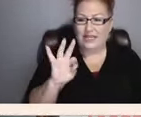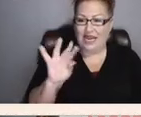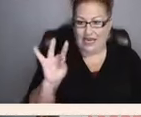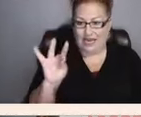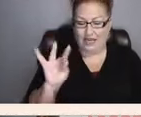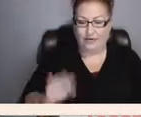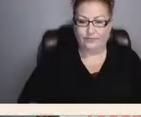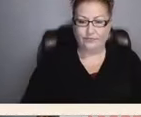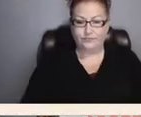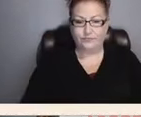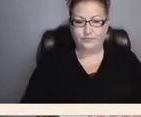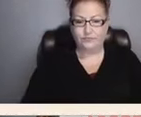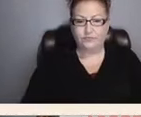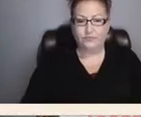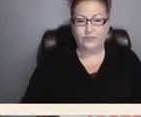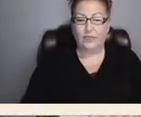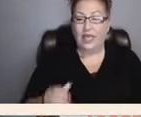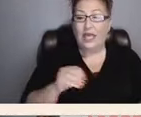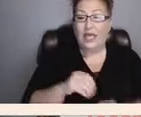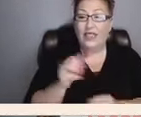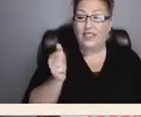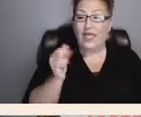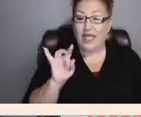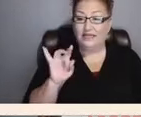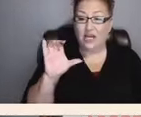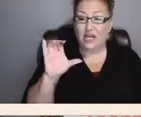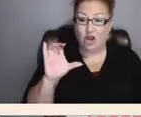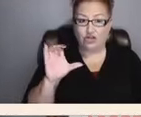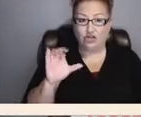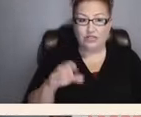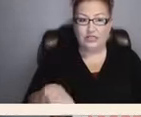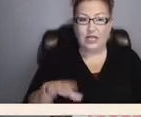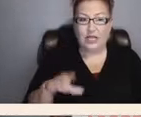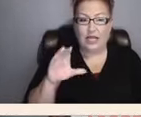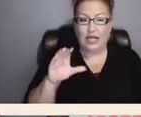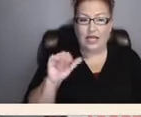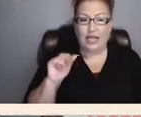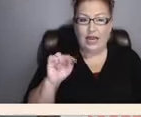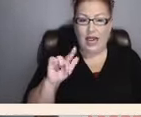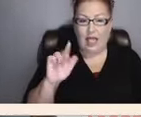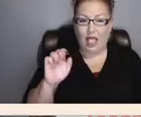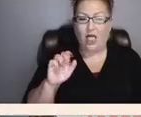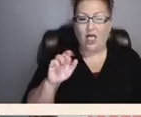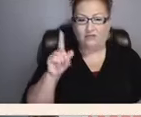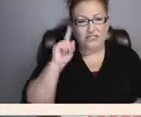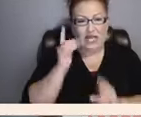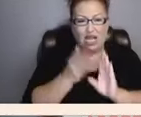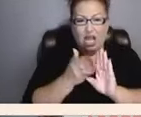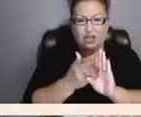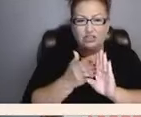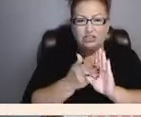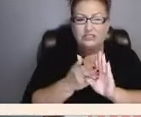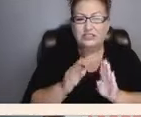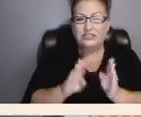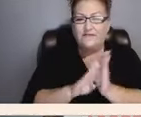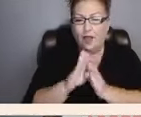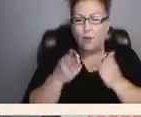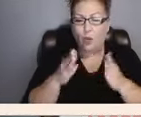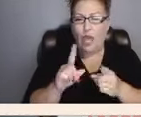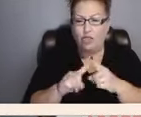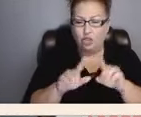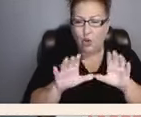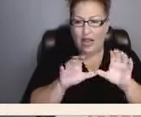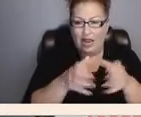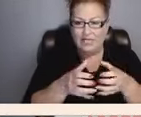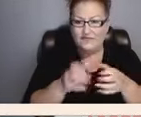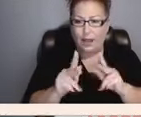In the 1800s, Pennell, a psychiatrist, developed a way to classify people